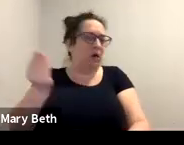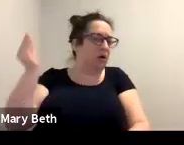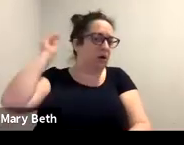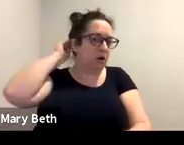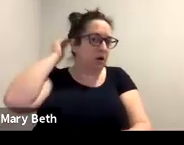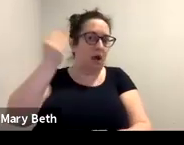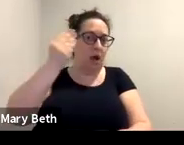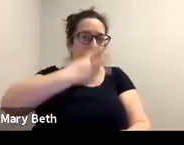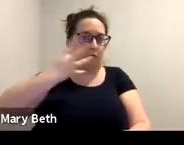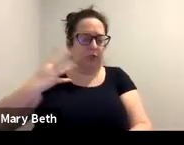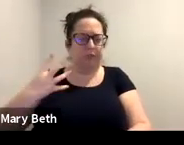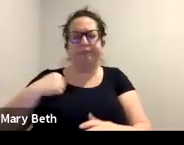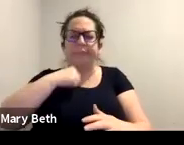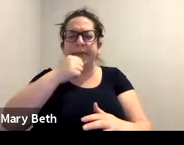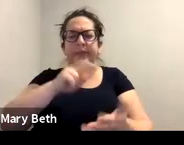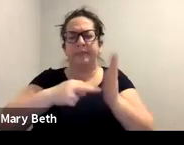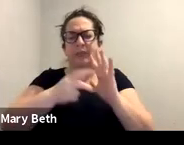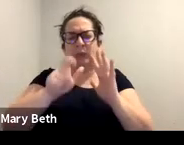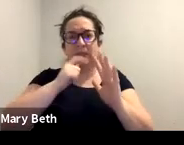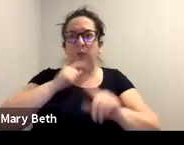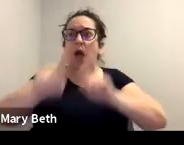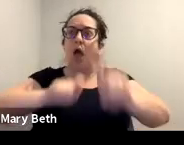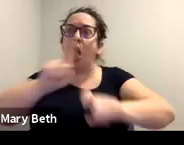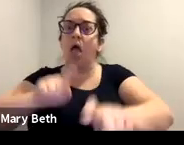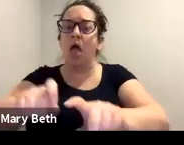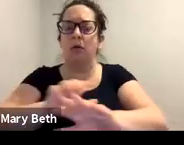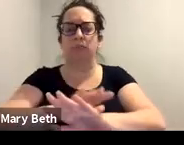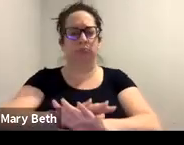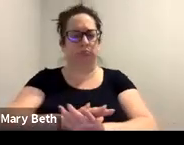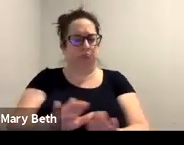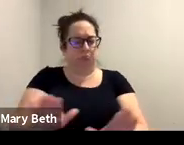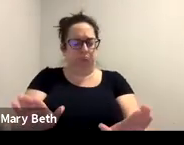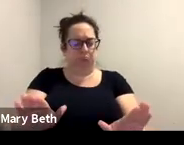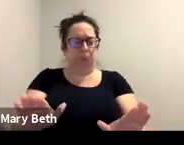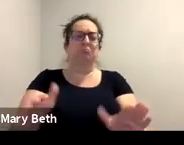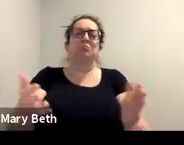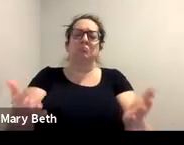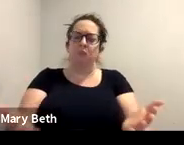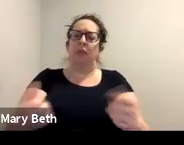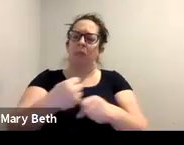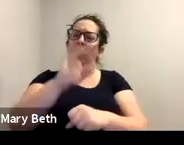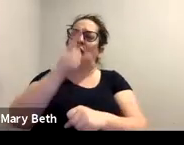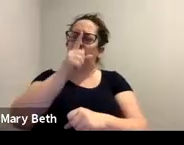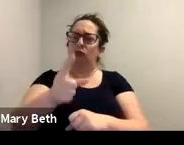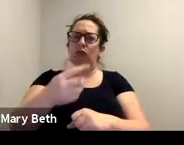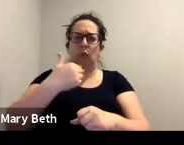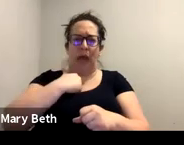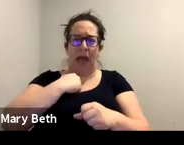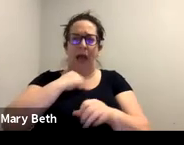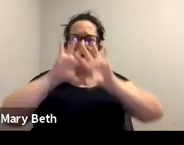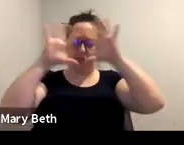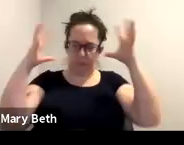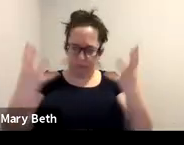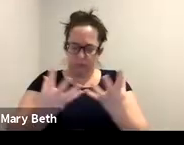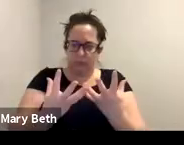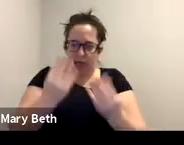mean that you need to know the answer, but at least having the, having some of this information helps you then